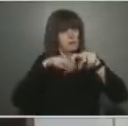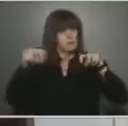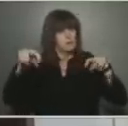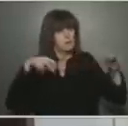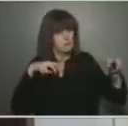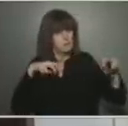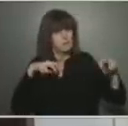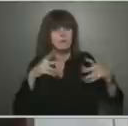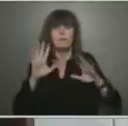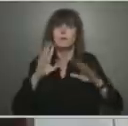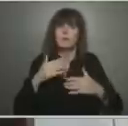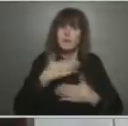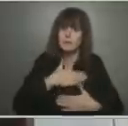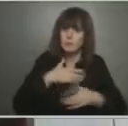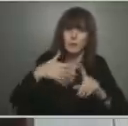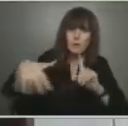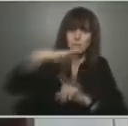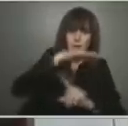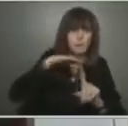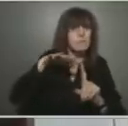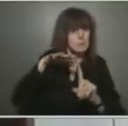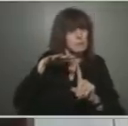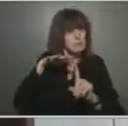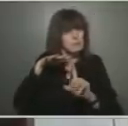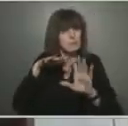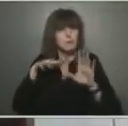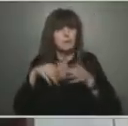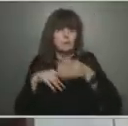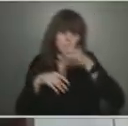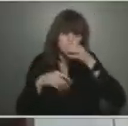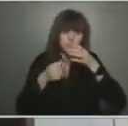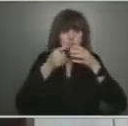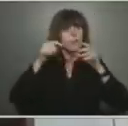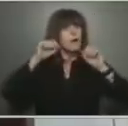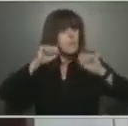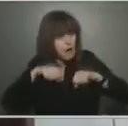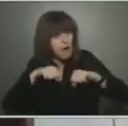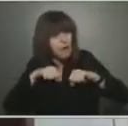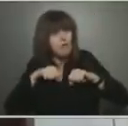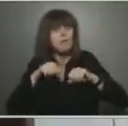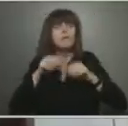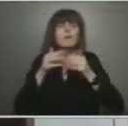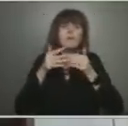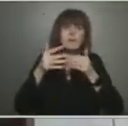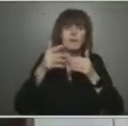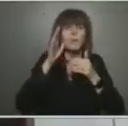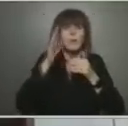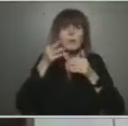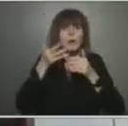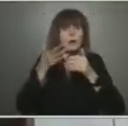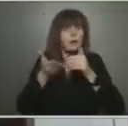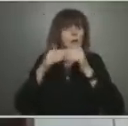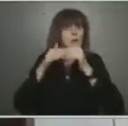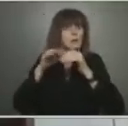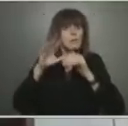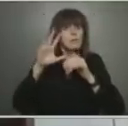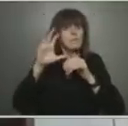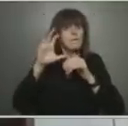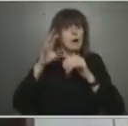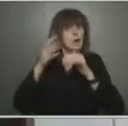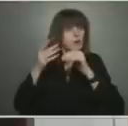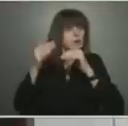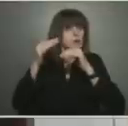people in those environments over time. But we want to do it slowly, cautiously, and safely. Given that Omicron is still quite active in our communities,